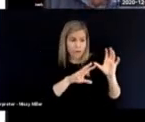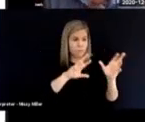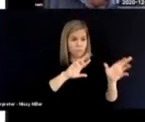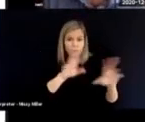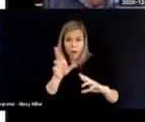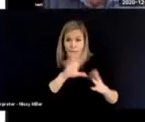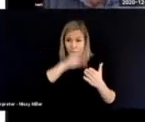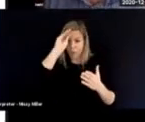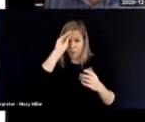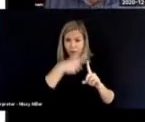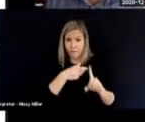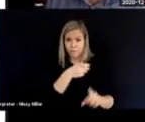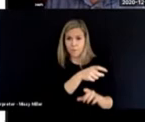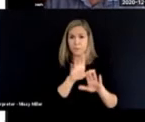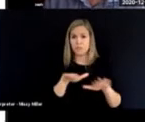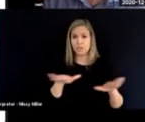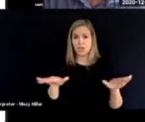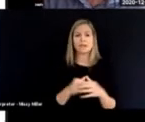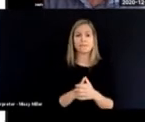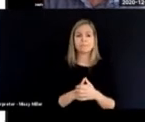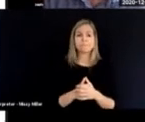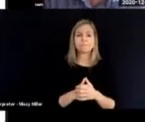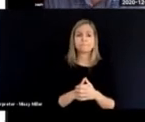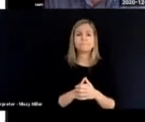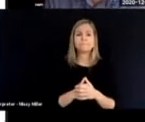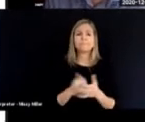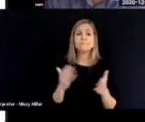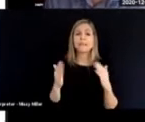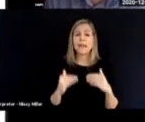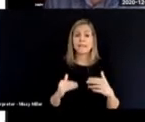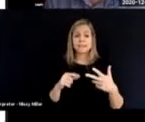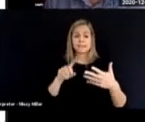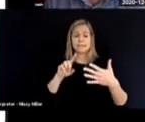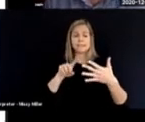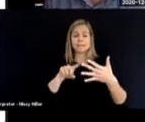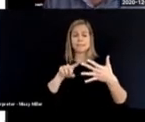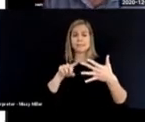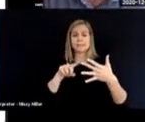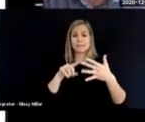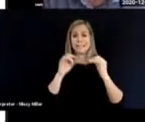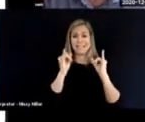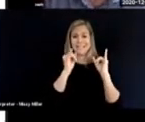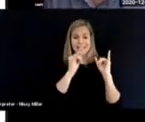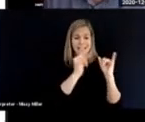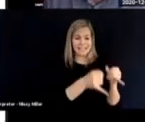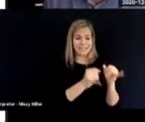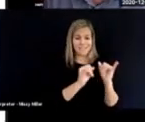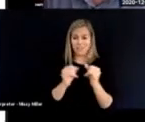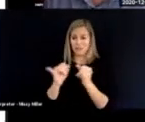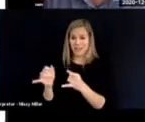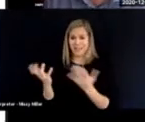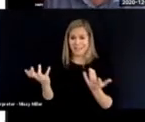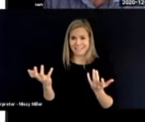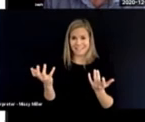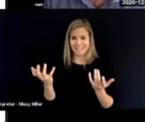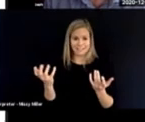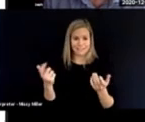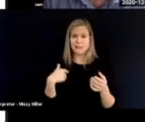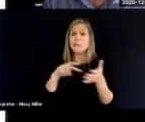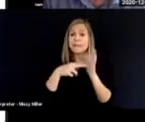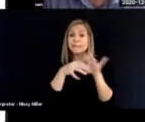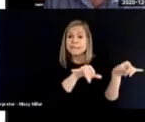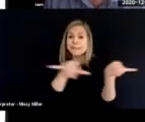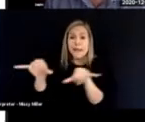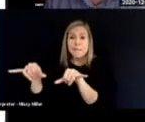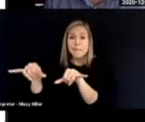then individualized. And that might be what characterizes deafblind education more than anything